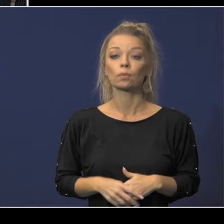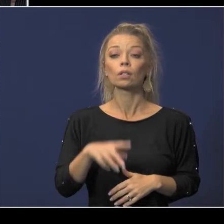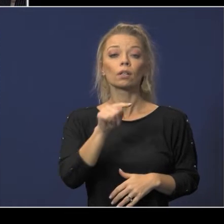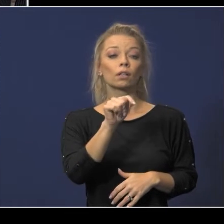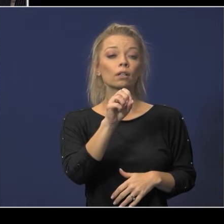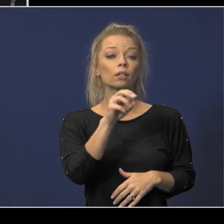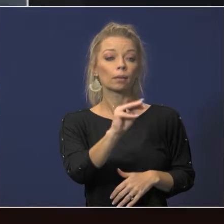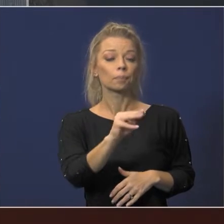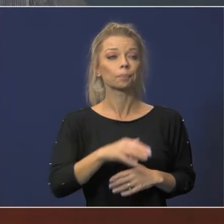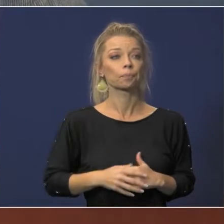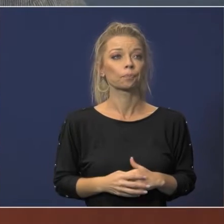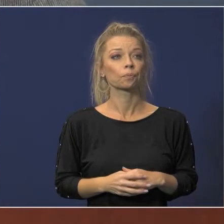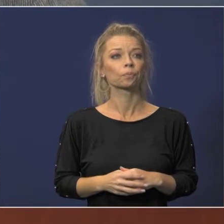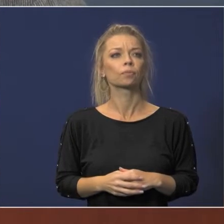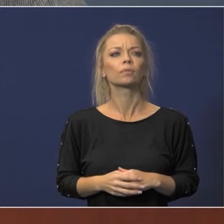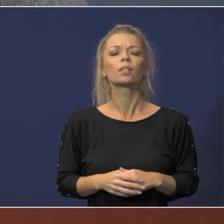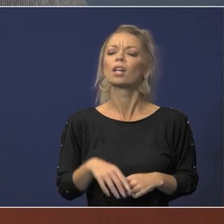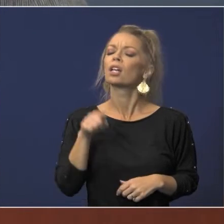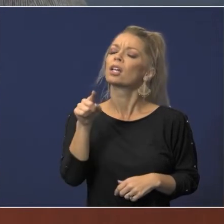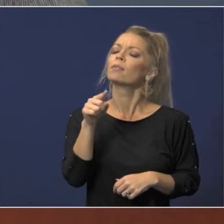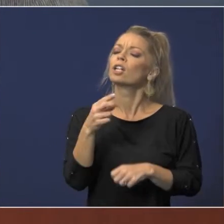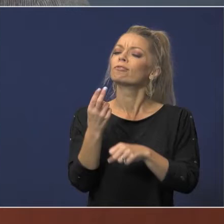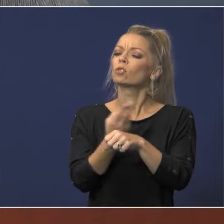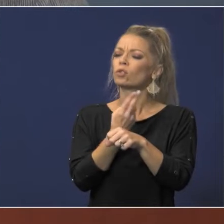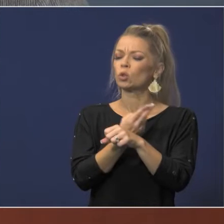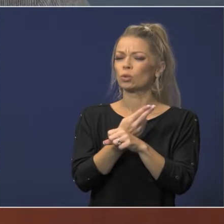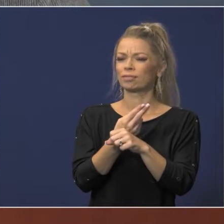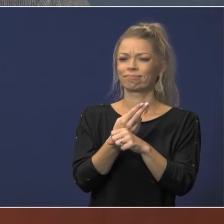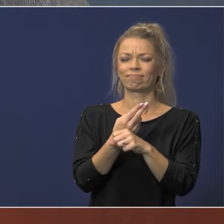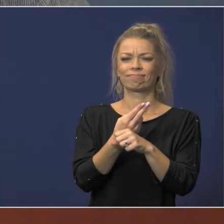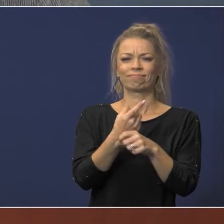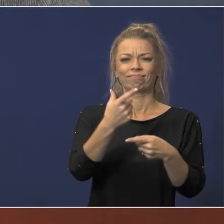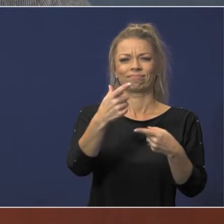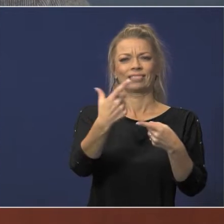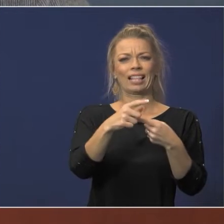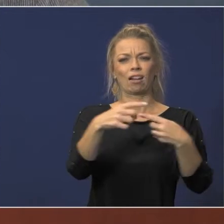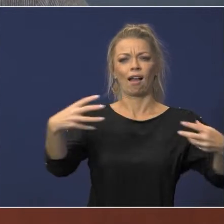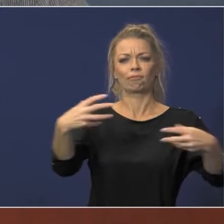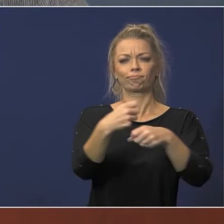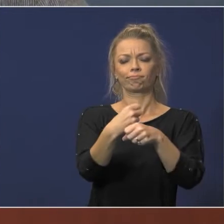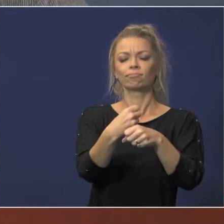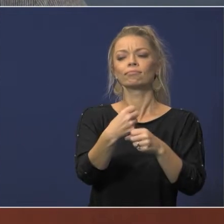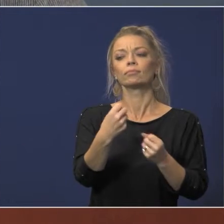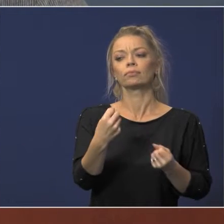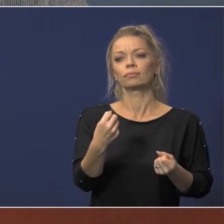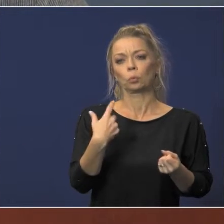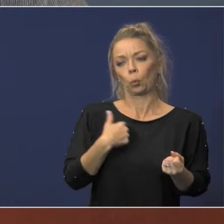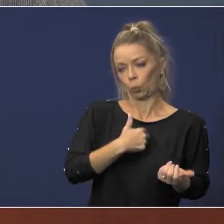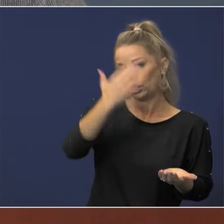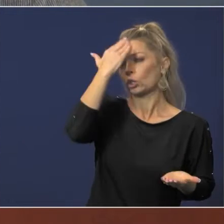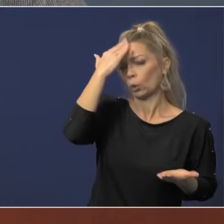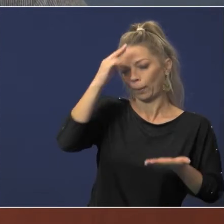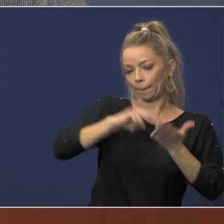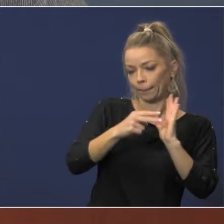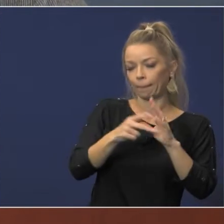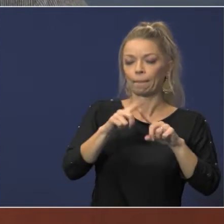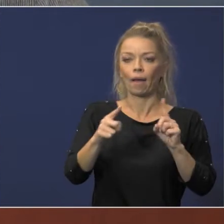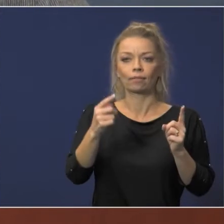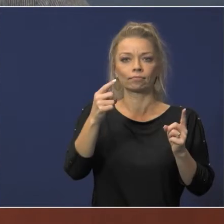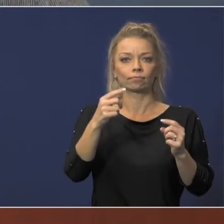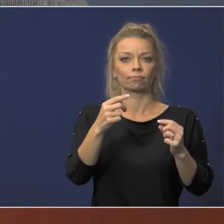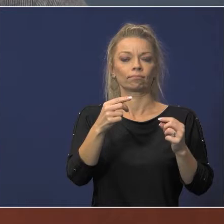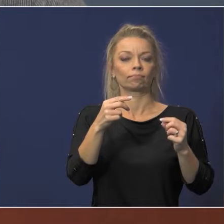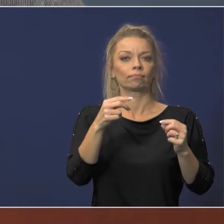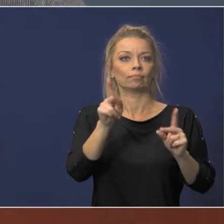christy uh you've used an acronym several times tonight the board knows what you're talking about but i don't know that the